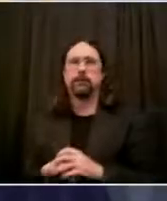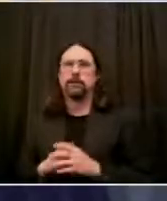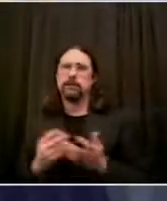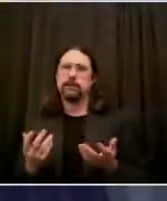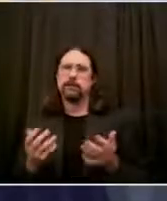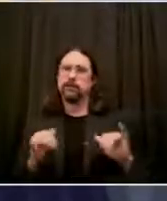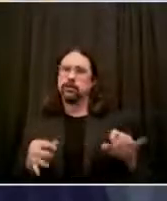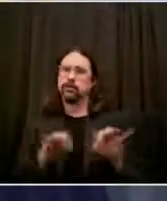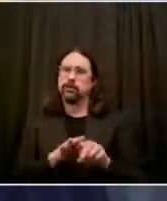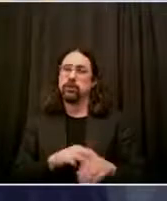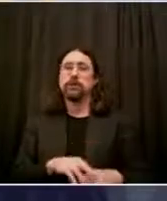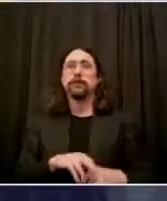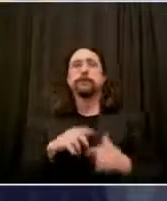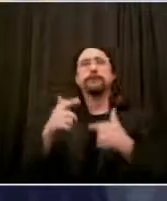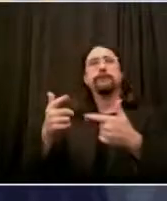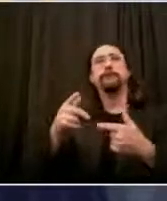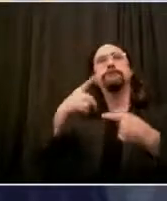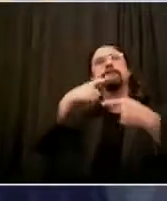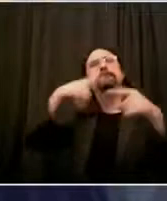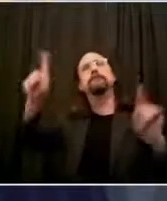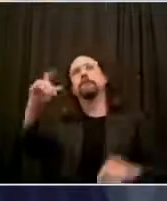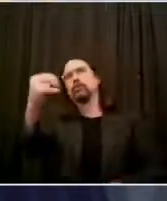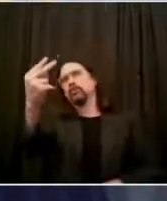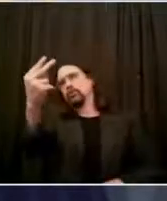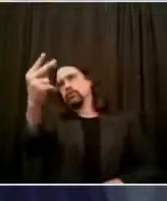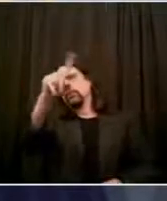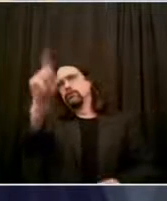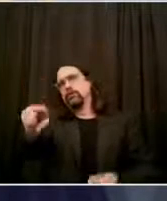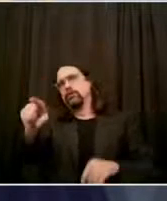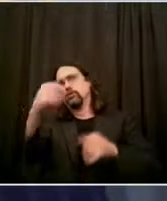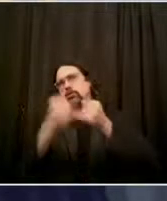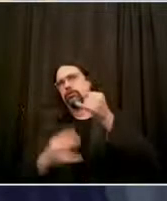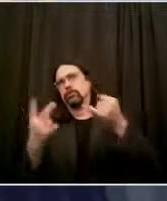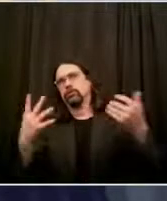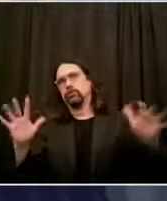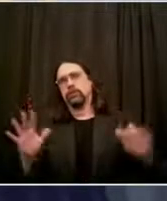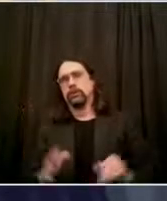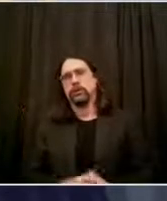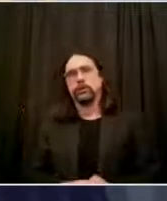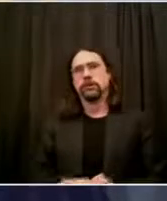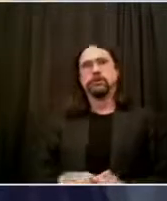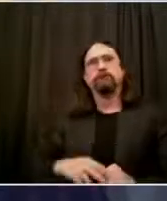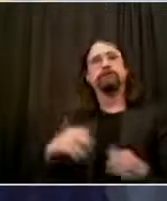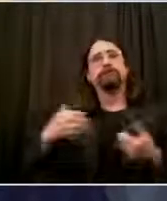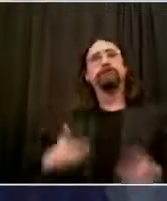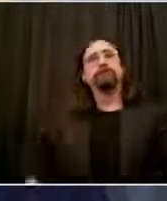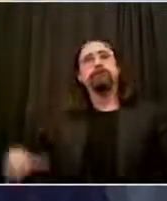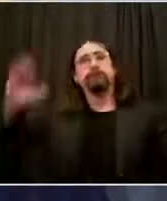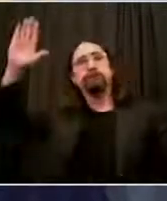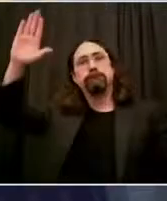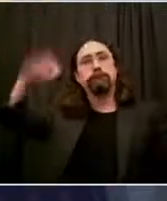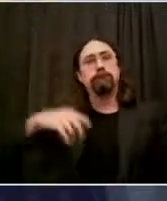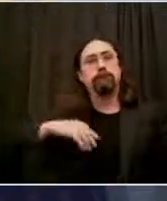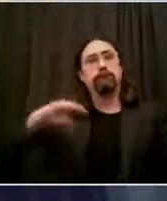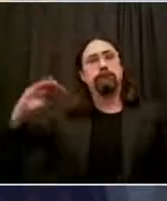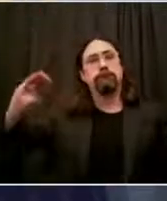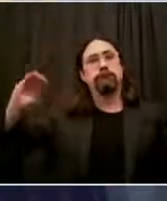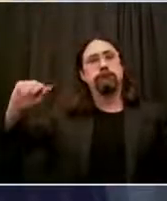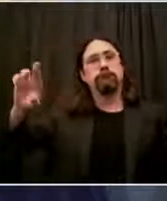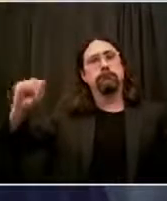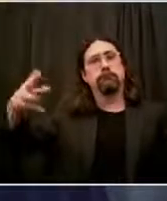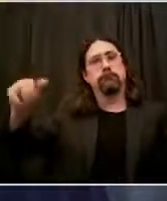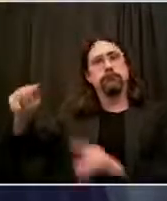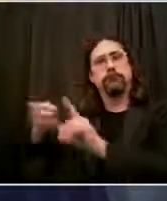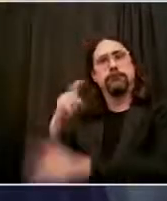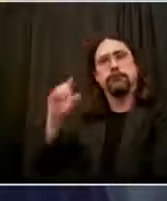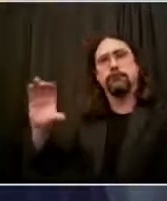Mr. Mayor, I'd like to follow up on the question that I asked you yesterday about where you're going to find money for police cuts. The